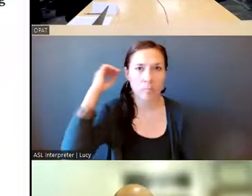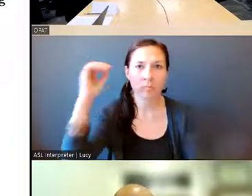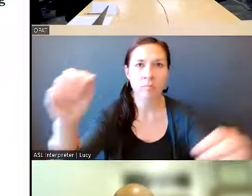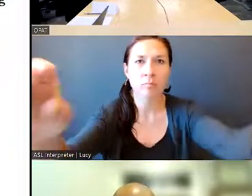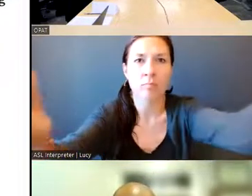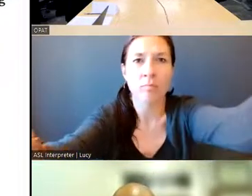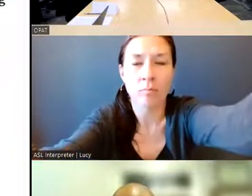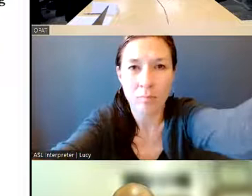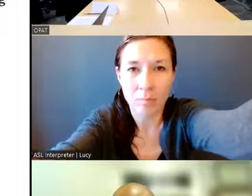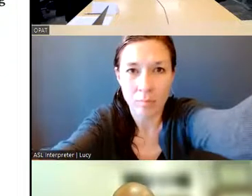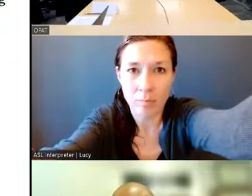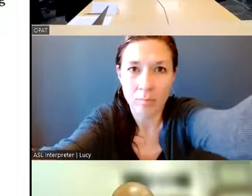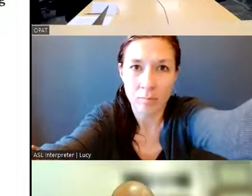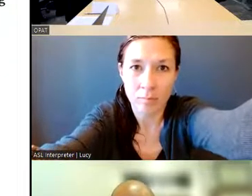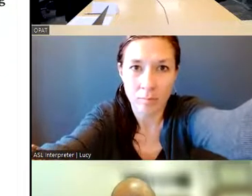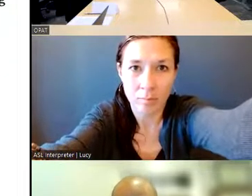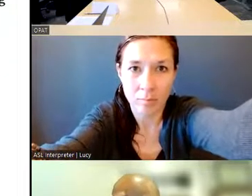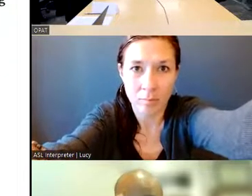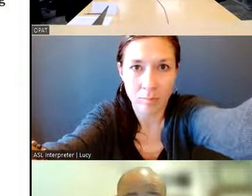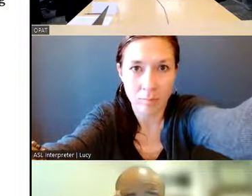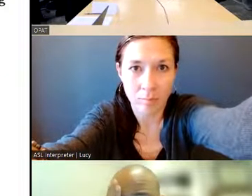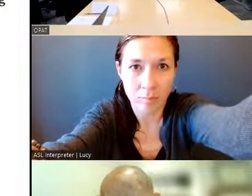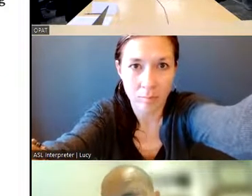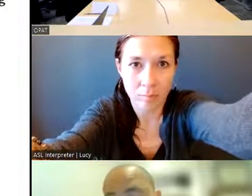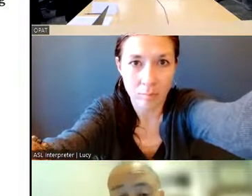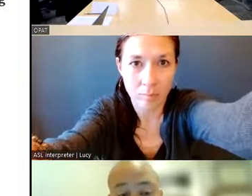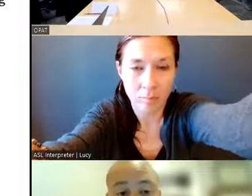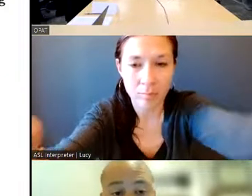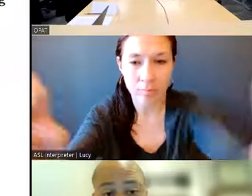teléfono o el teléfono.